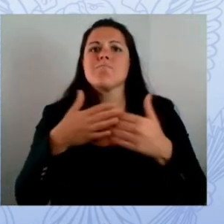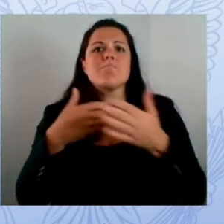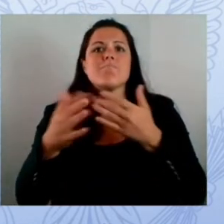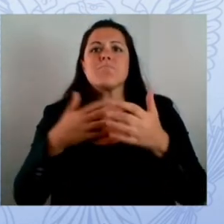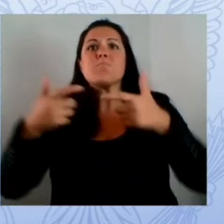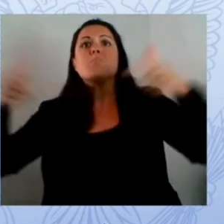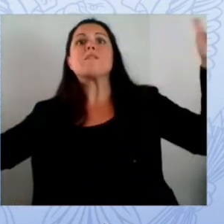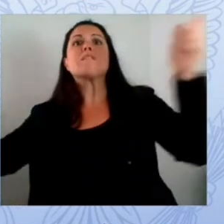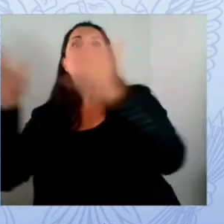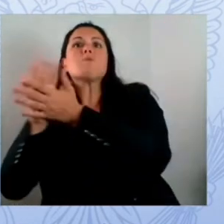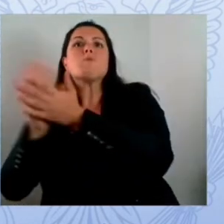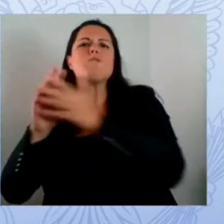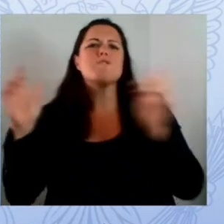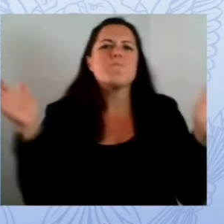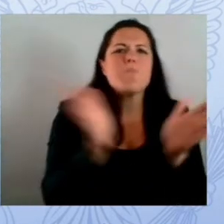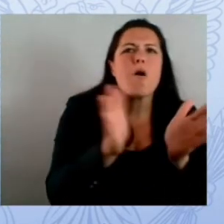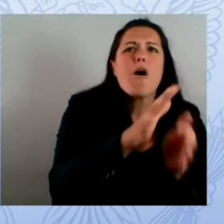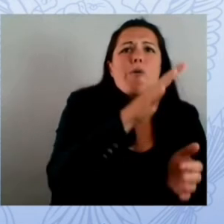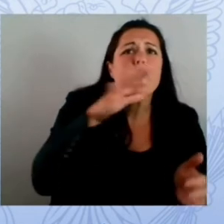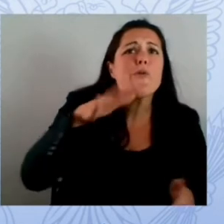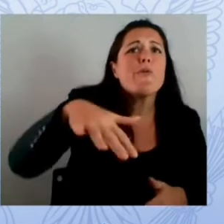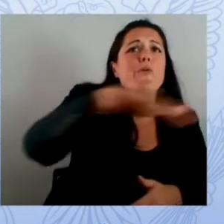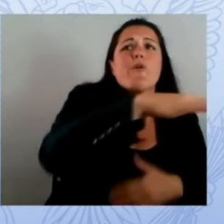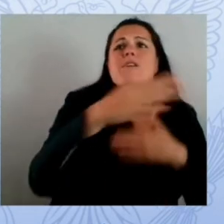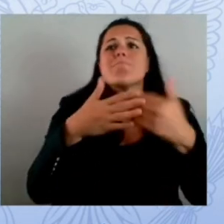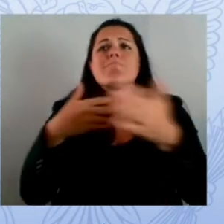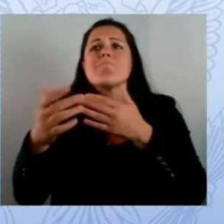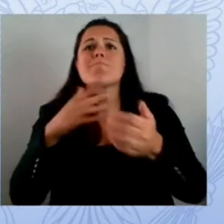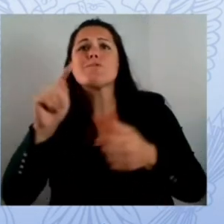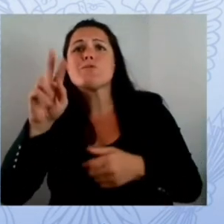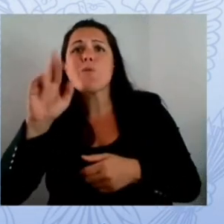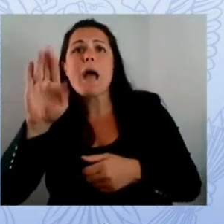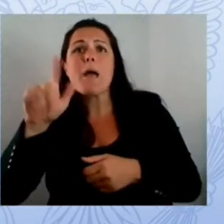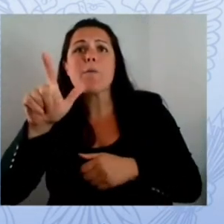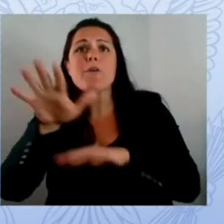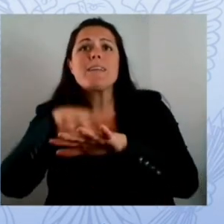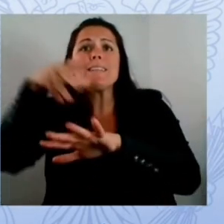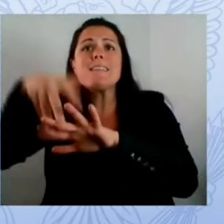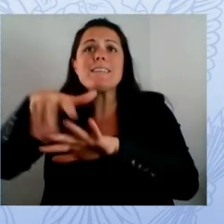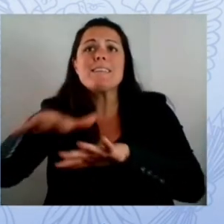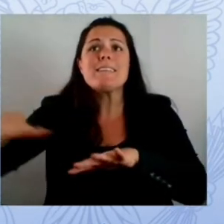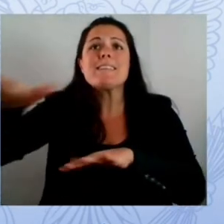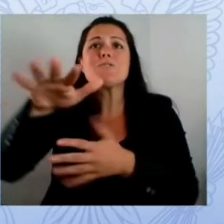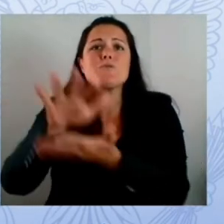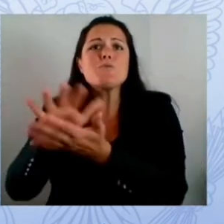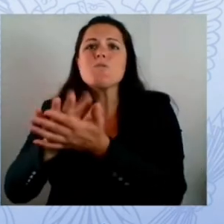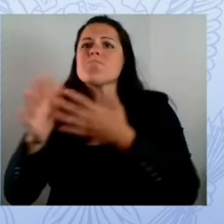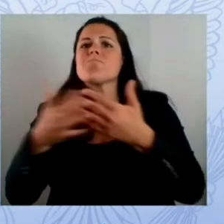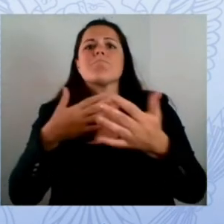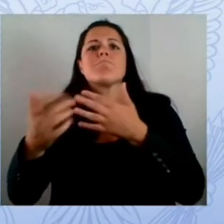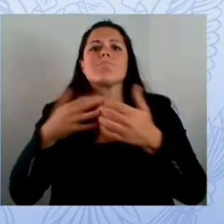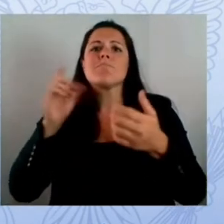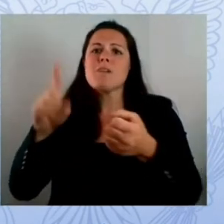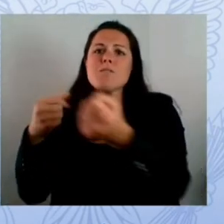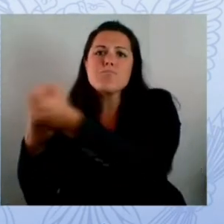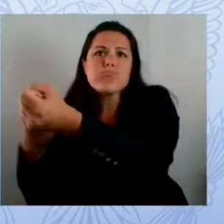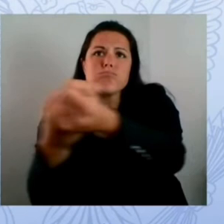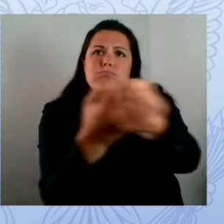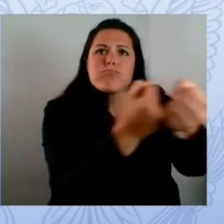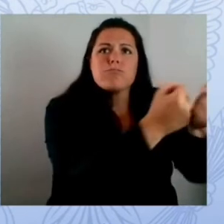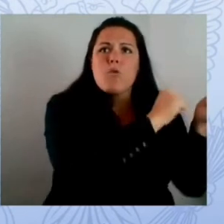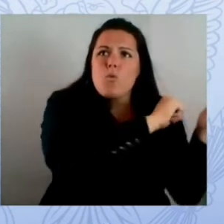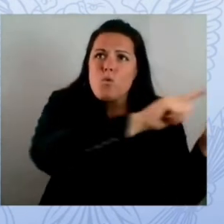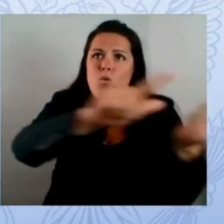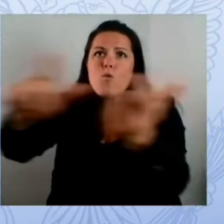and we can take the lessons learned from one of the largest districts in the country and apply it to the smallest the most urban the most rural the